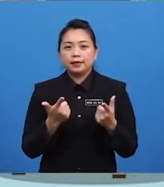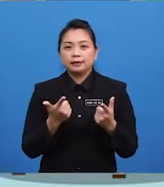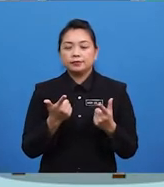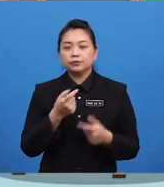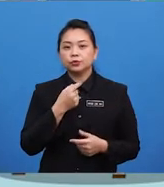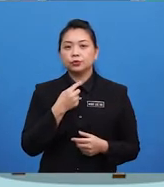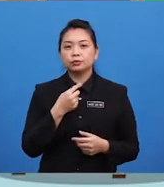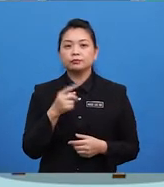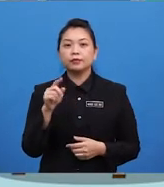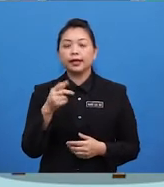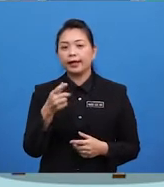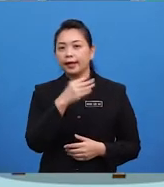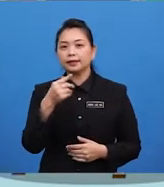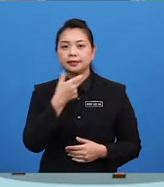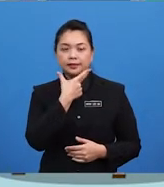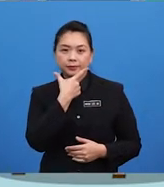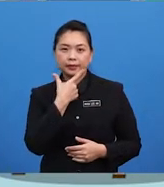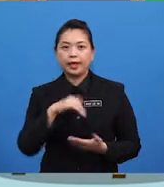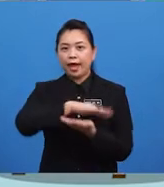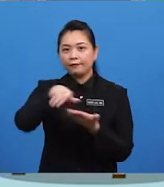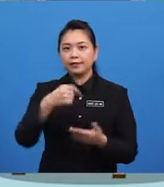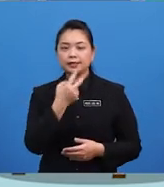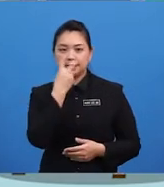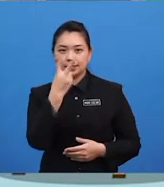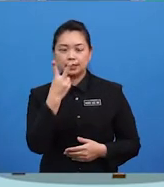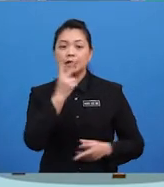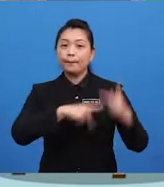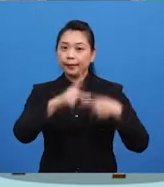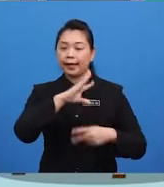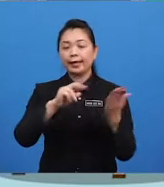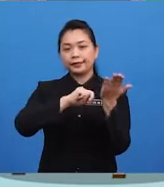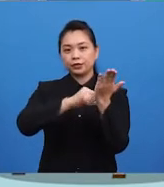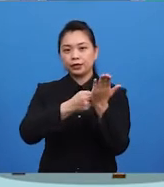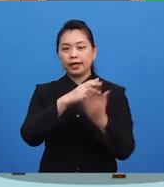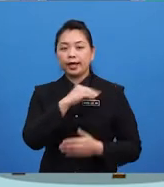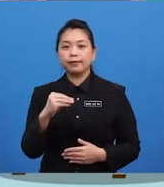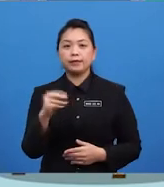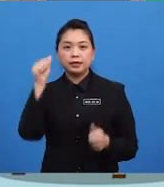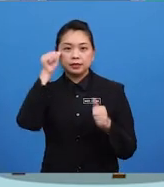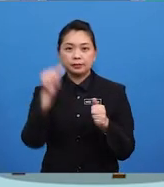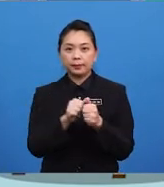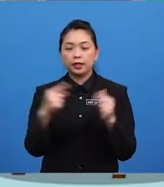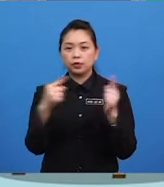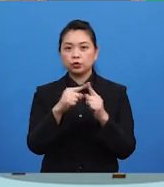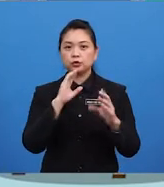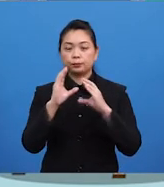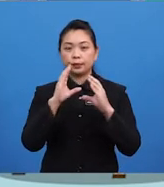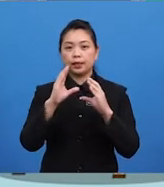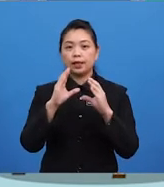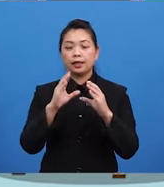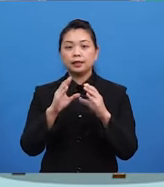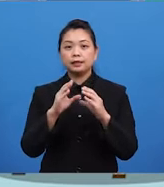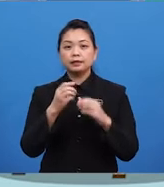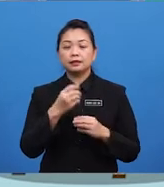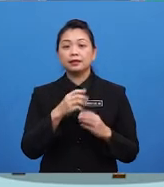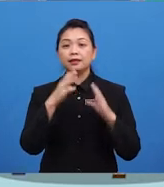smile, everything seems more polite and natural. Also, remember to speak loudly,